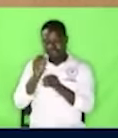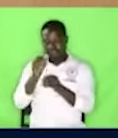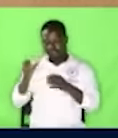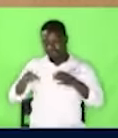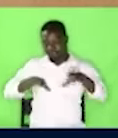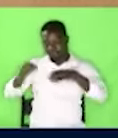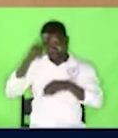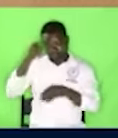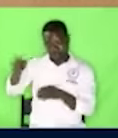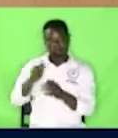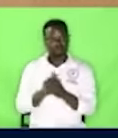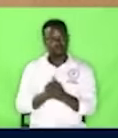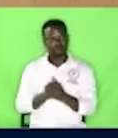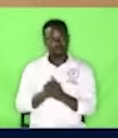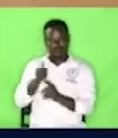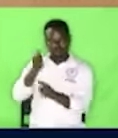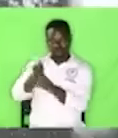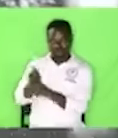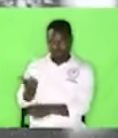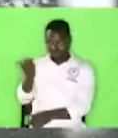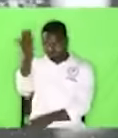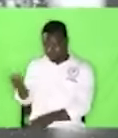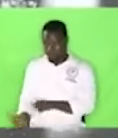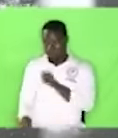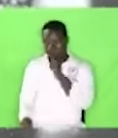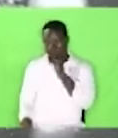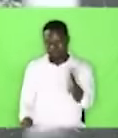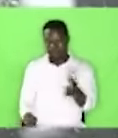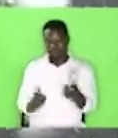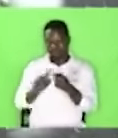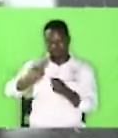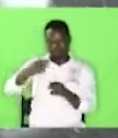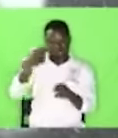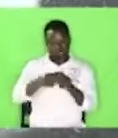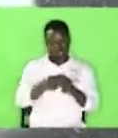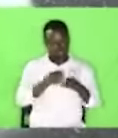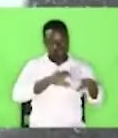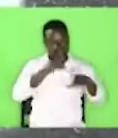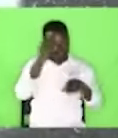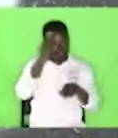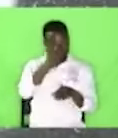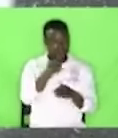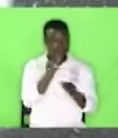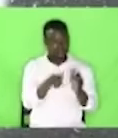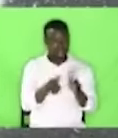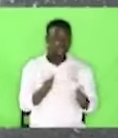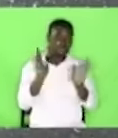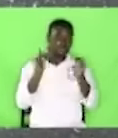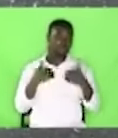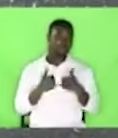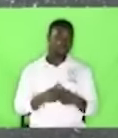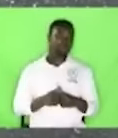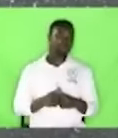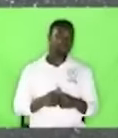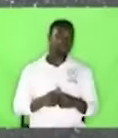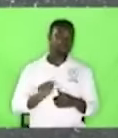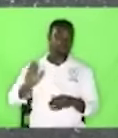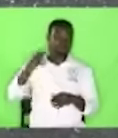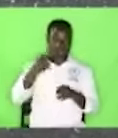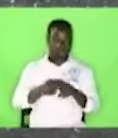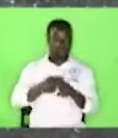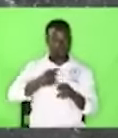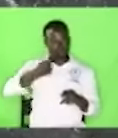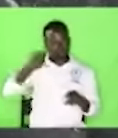and you are not there in person, but they are dealing with your name. And that one is allowed. Your name can always